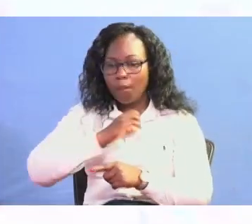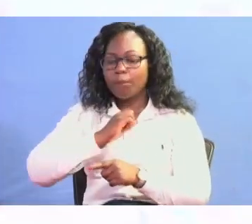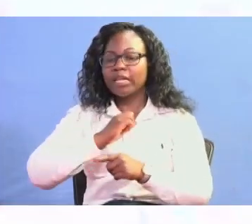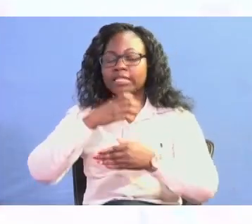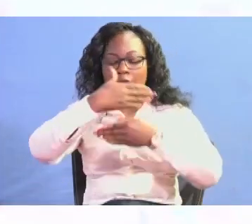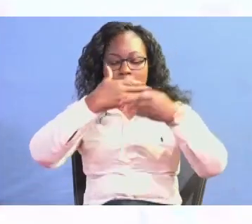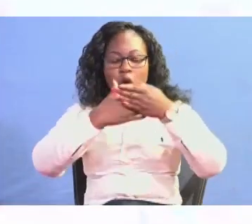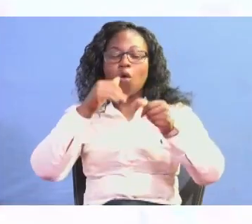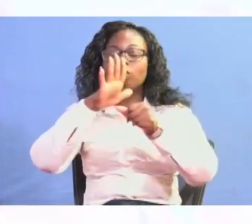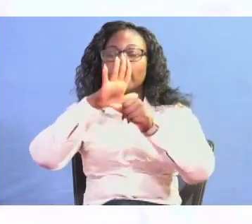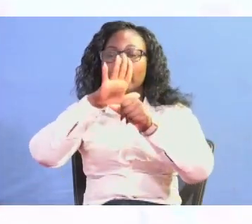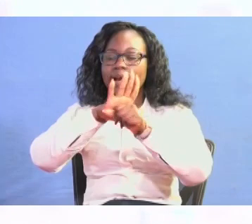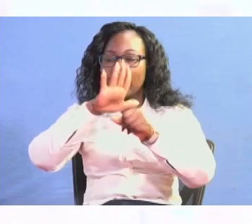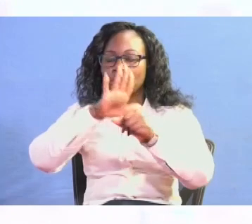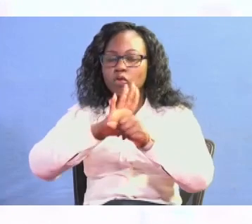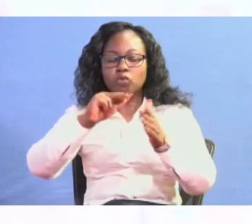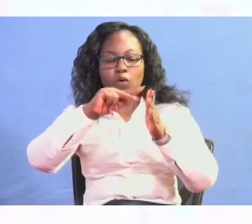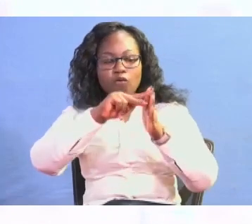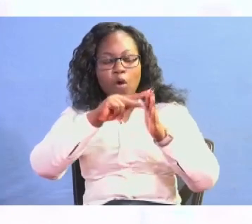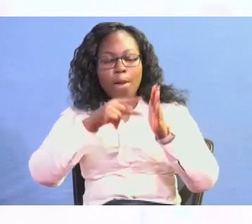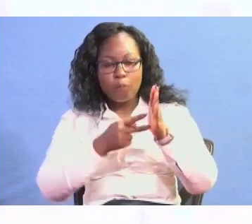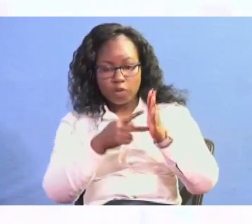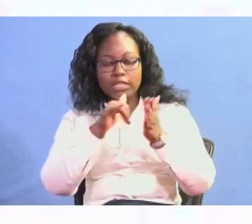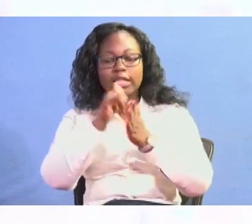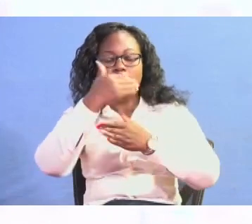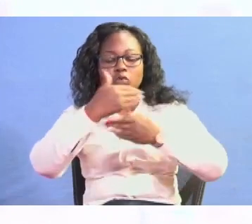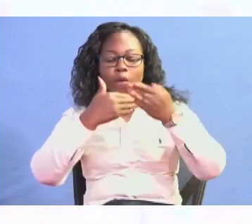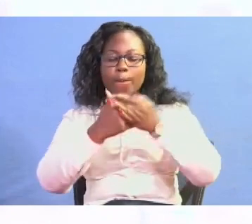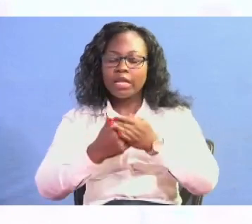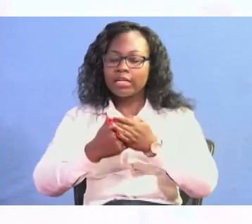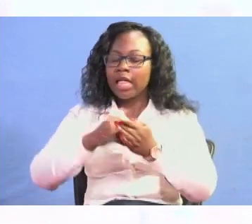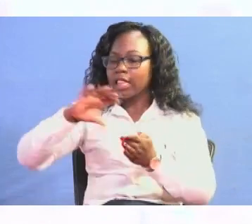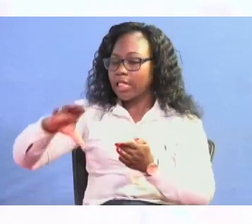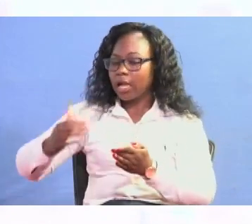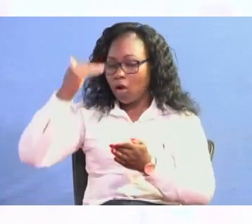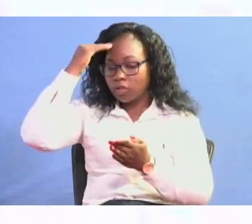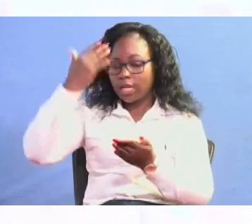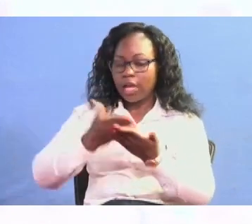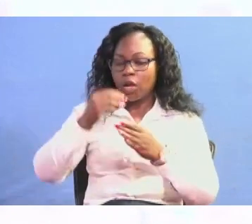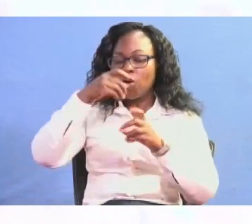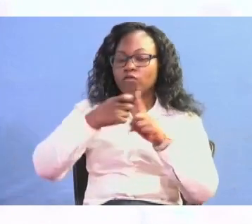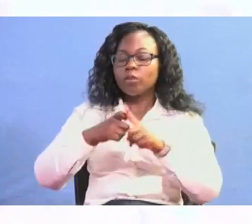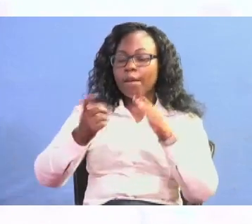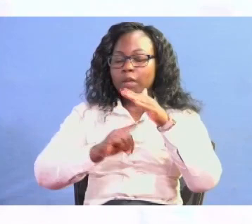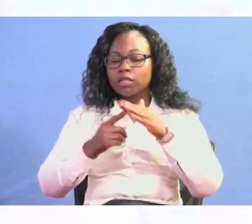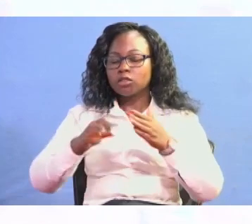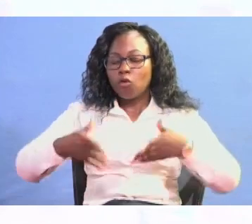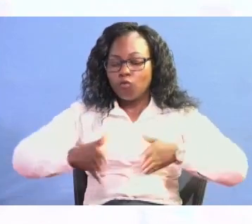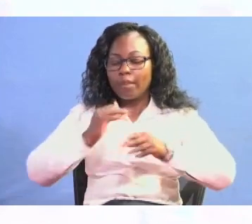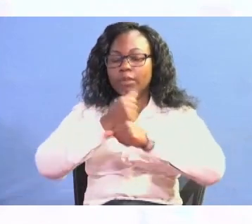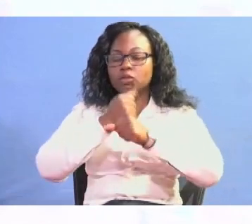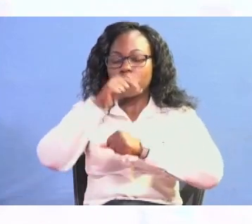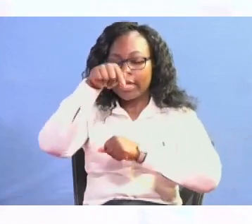construction of multi-billion projects that will build county headquarters from the Ministry of Public Works.